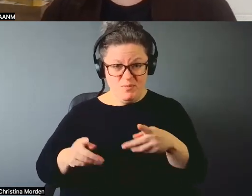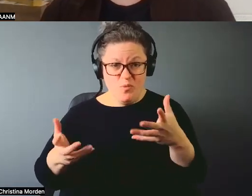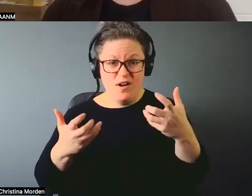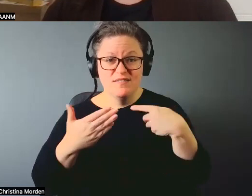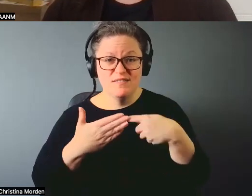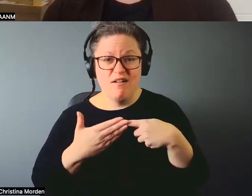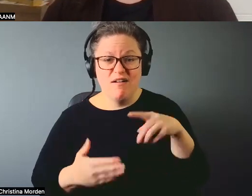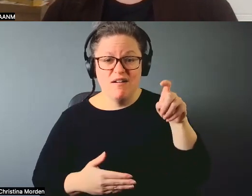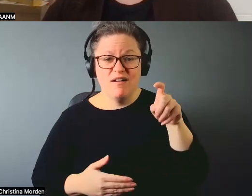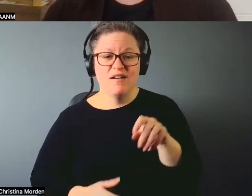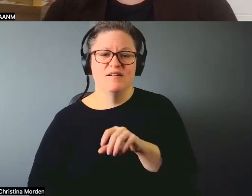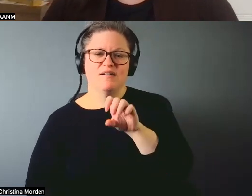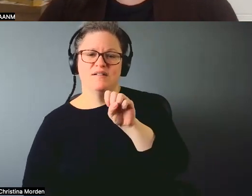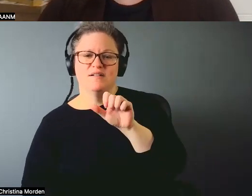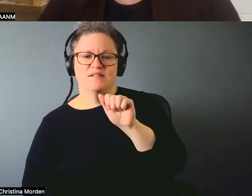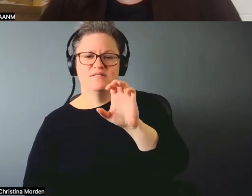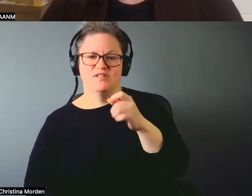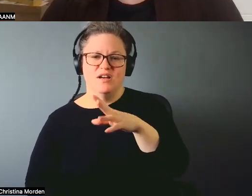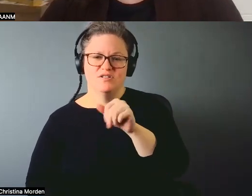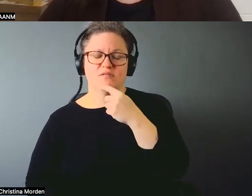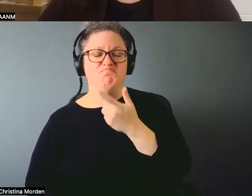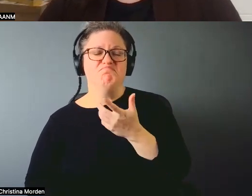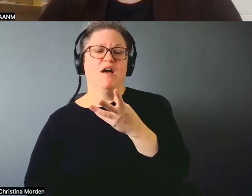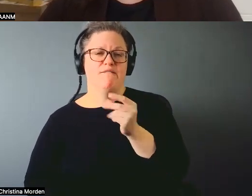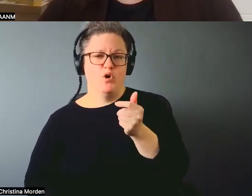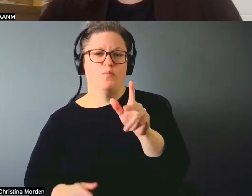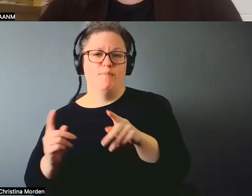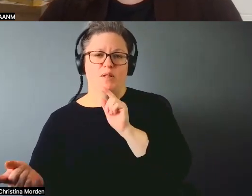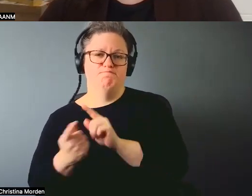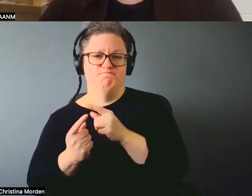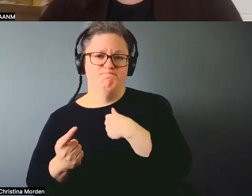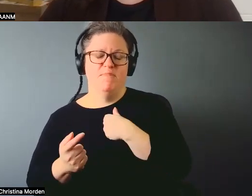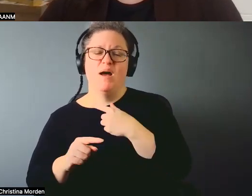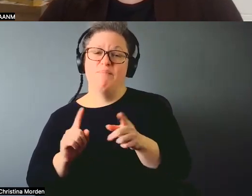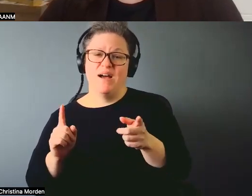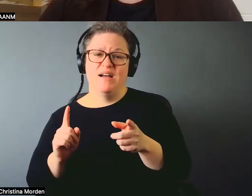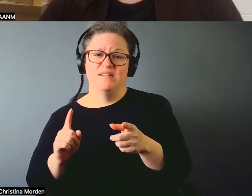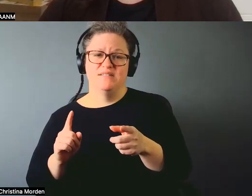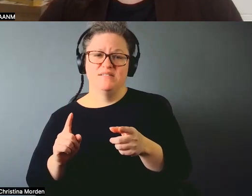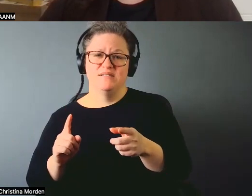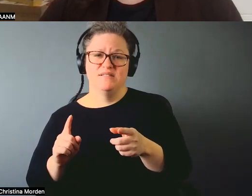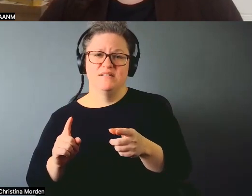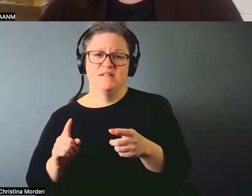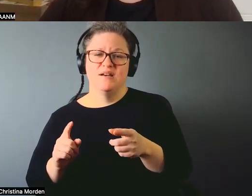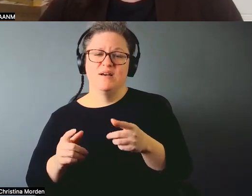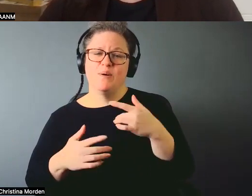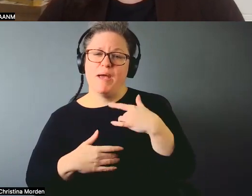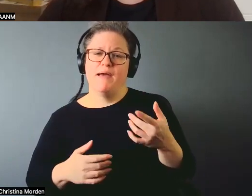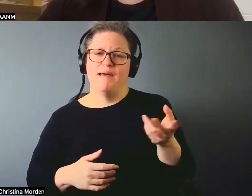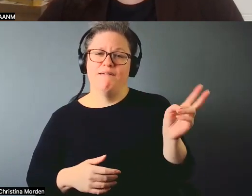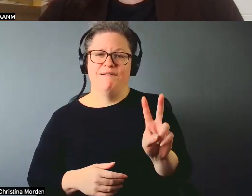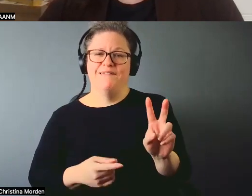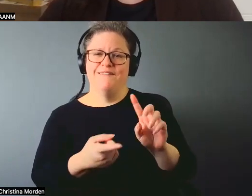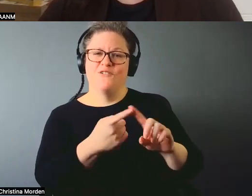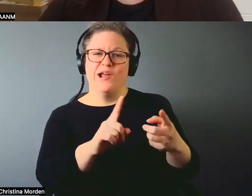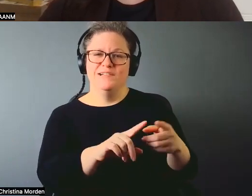Um, there were a couple of people who talked to me, but mostly it was them talking to the other people that they came with, and me just listening